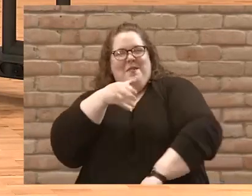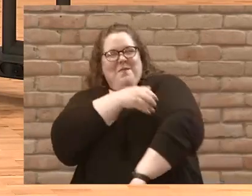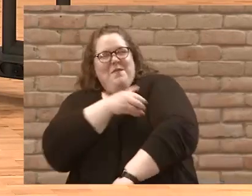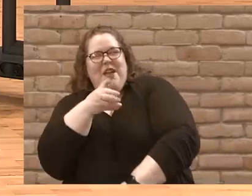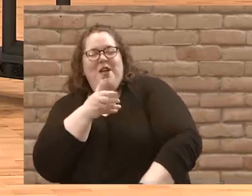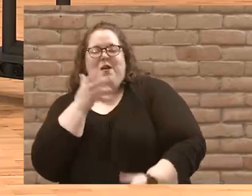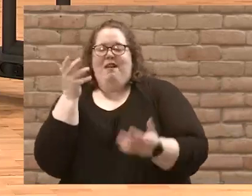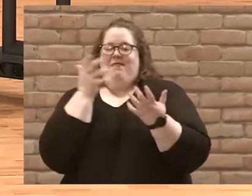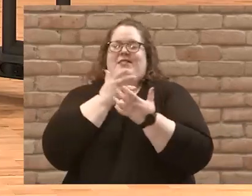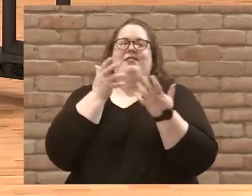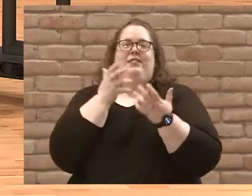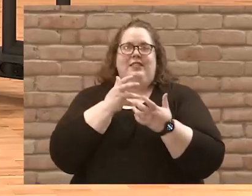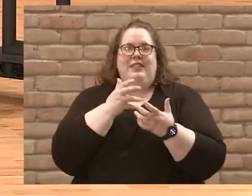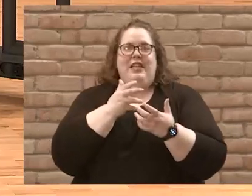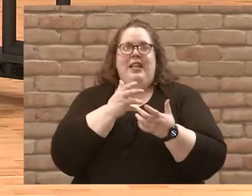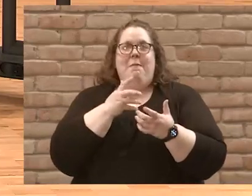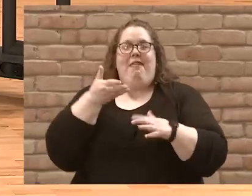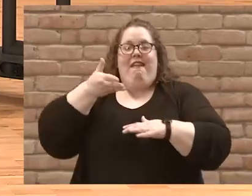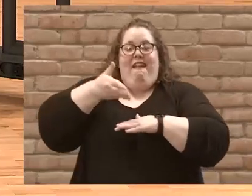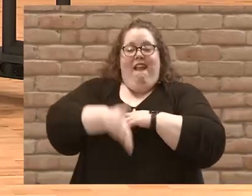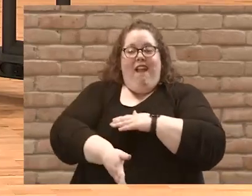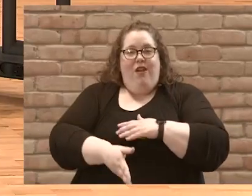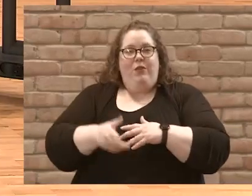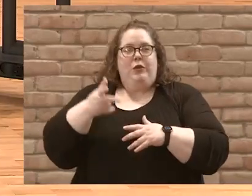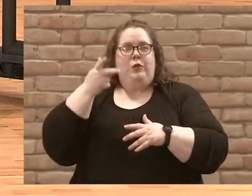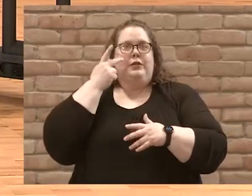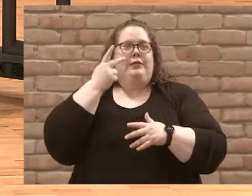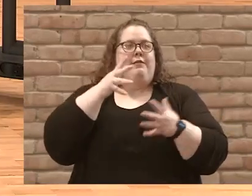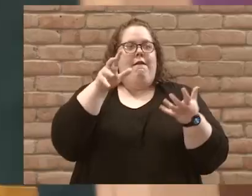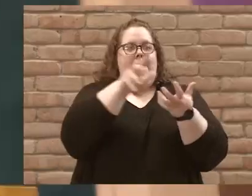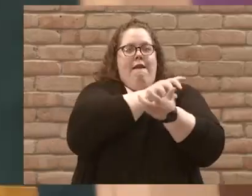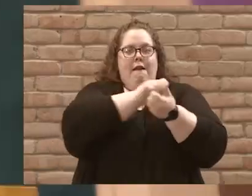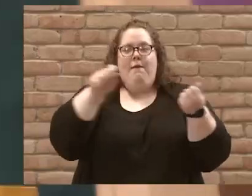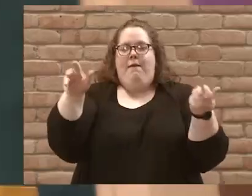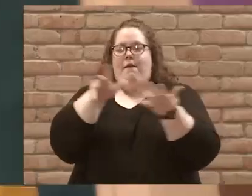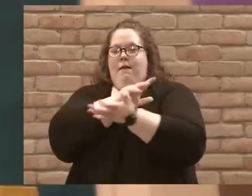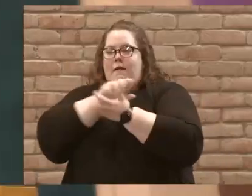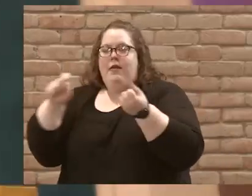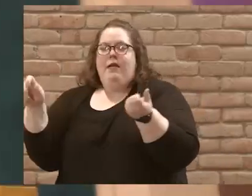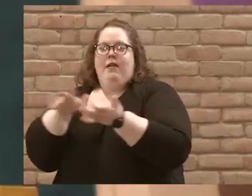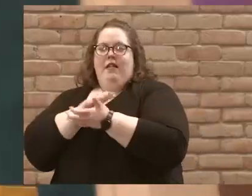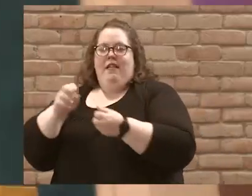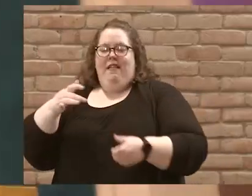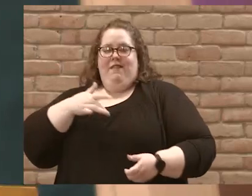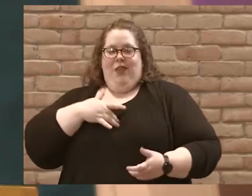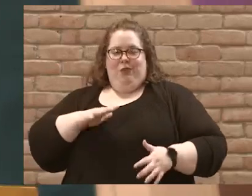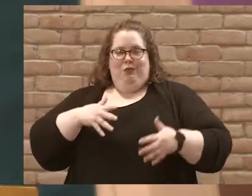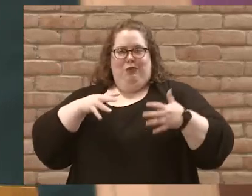And then when we saw the damage, it was unnerving that this could happen.